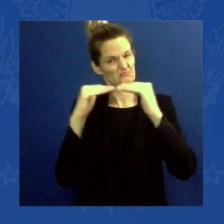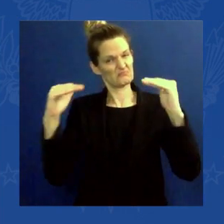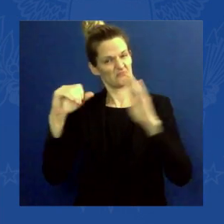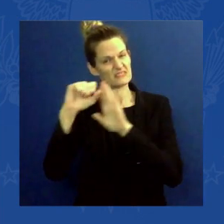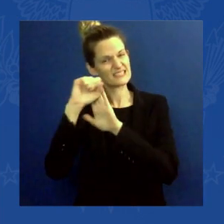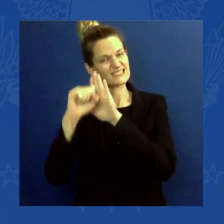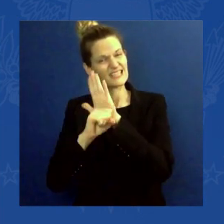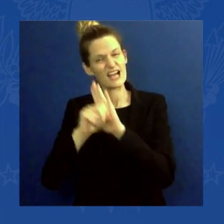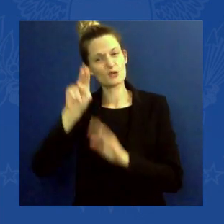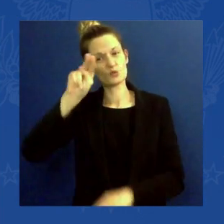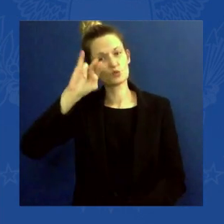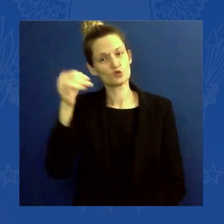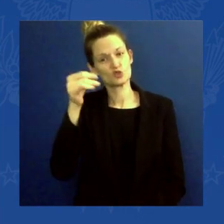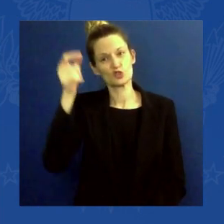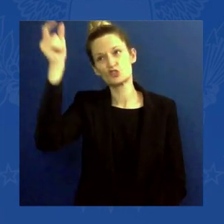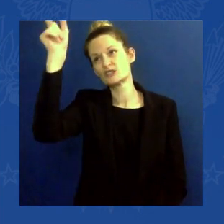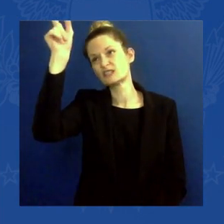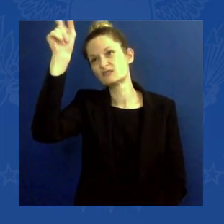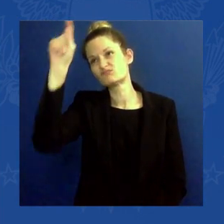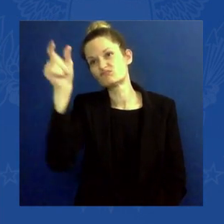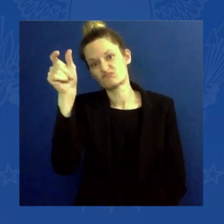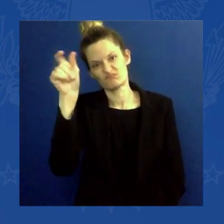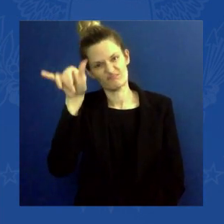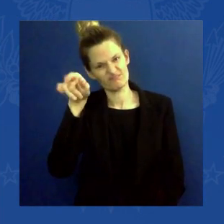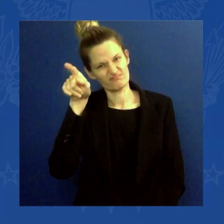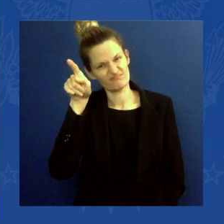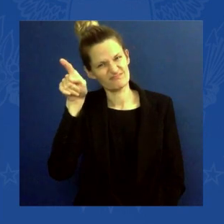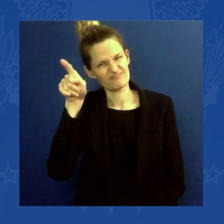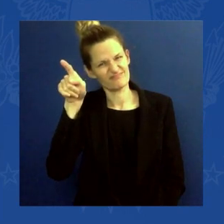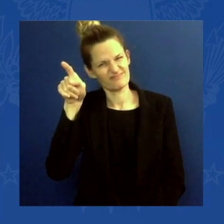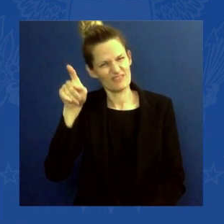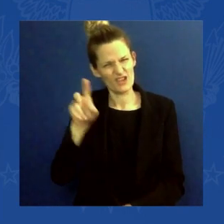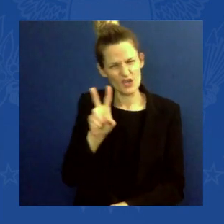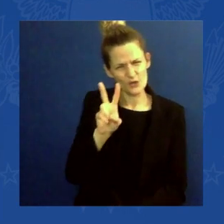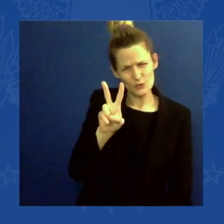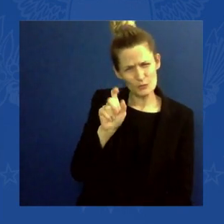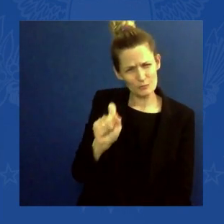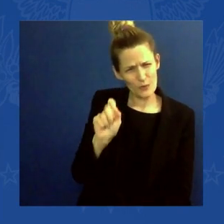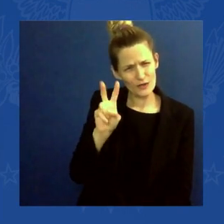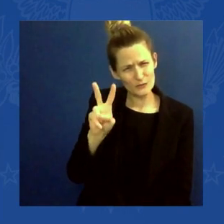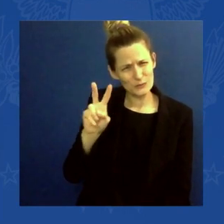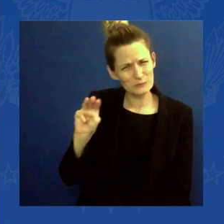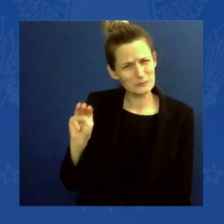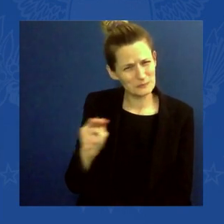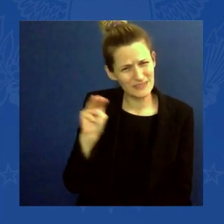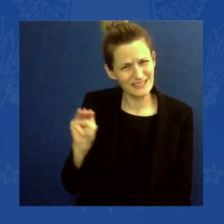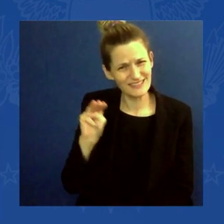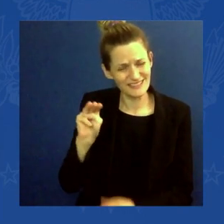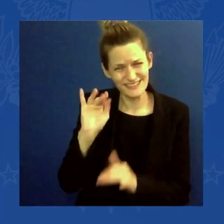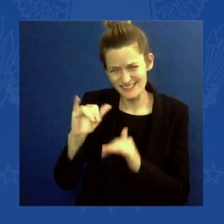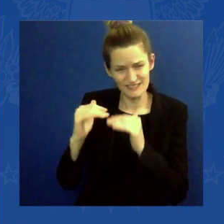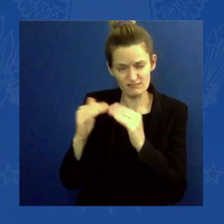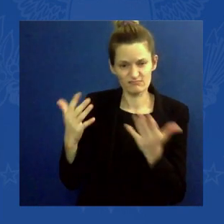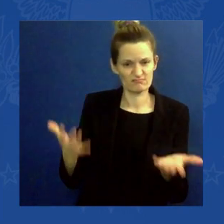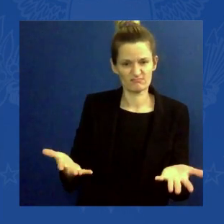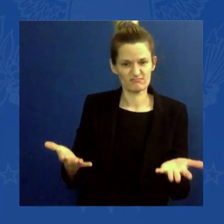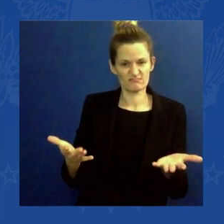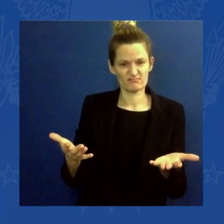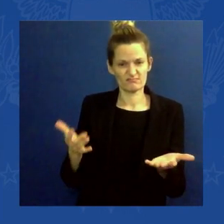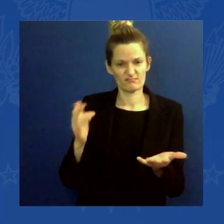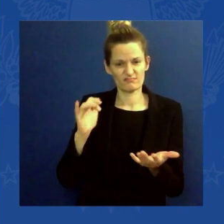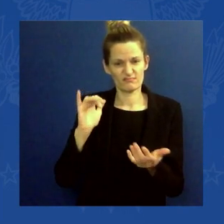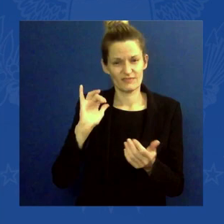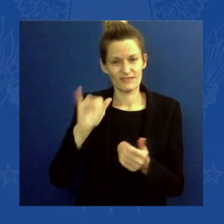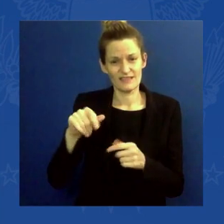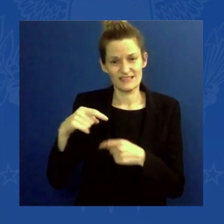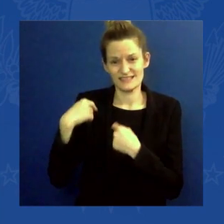acres have burned. The Dixie Fire burned nearly 1 million alone. And we're working closely with Governor Newsom to make sure